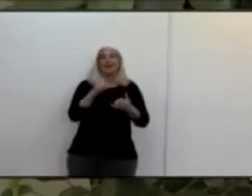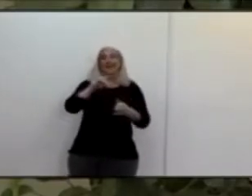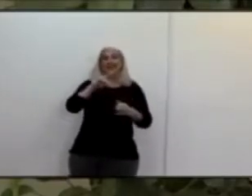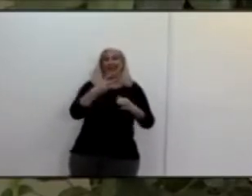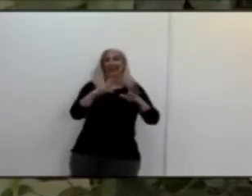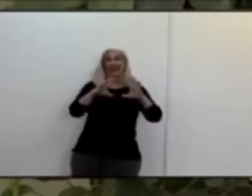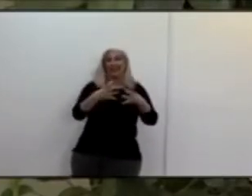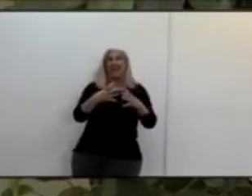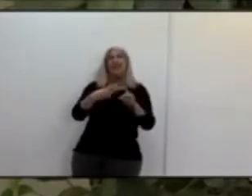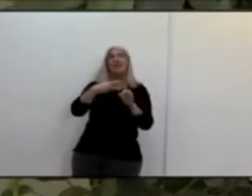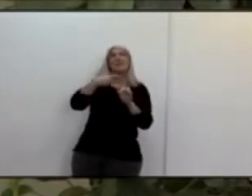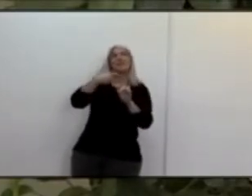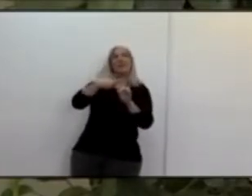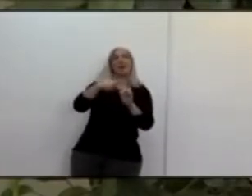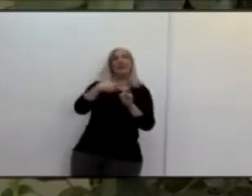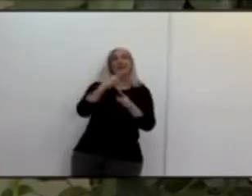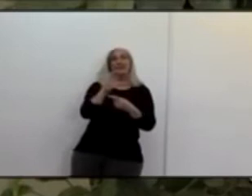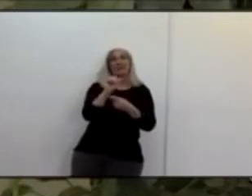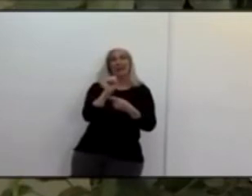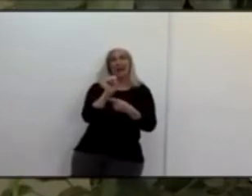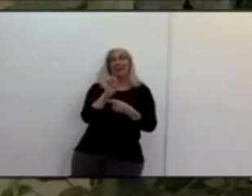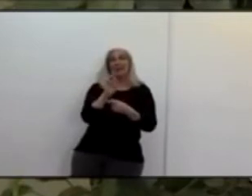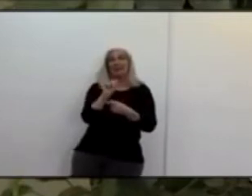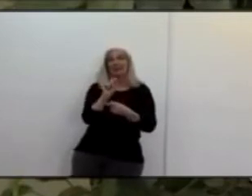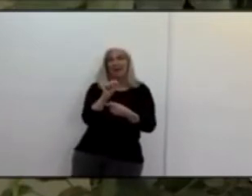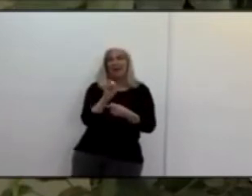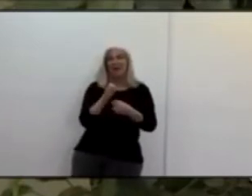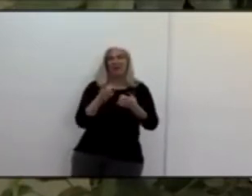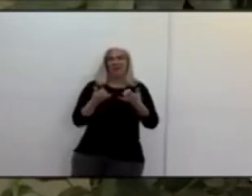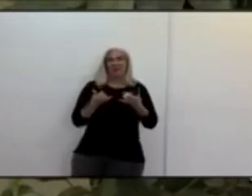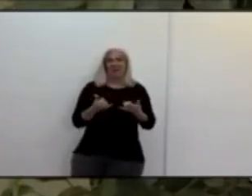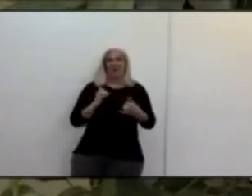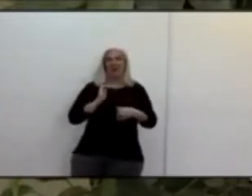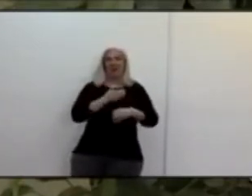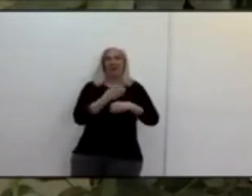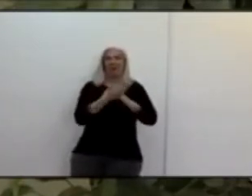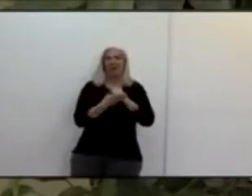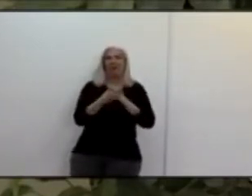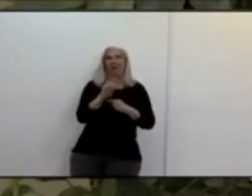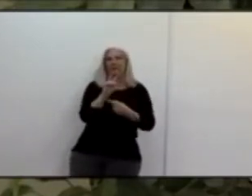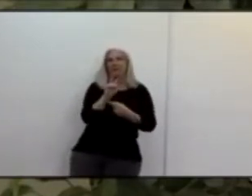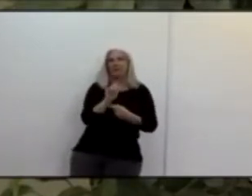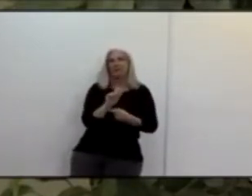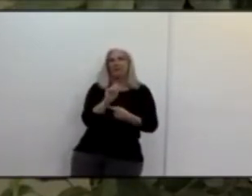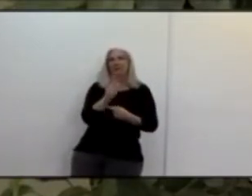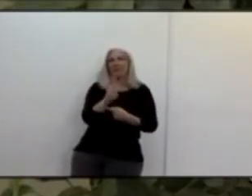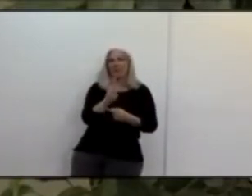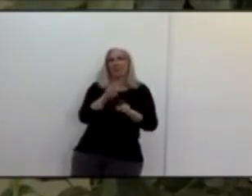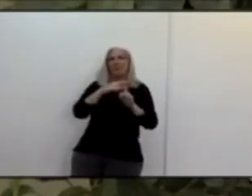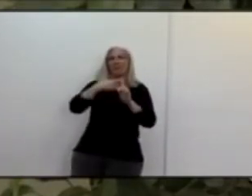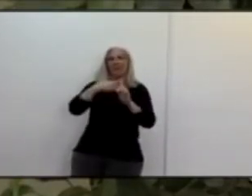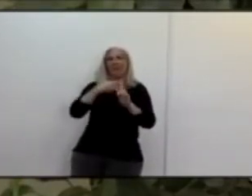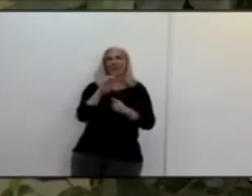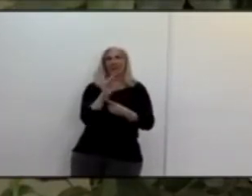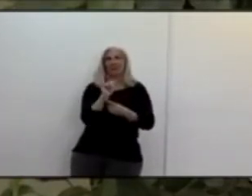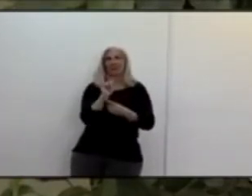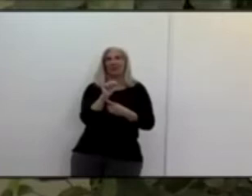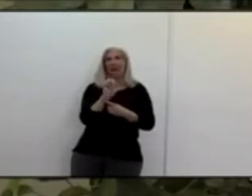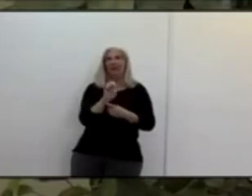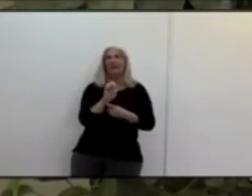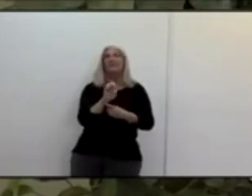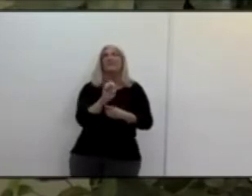2.4 so for all those who are paying attention to the tiered system our 2.4 positivity rate puts us into the orange zone